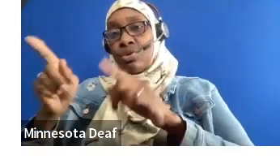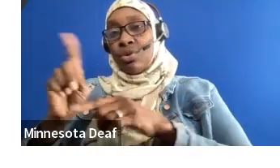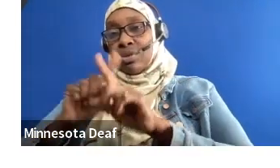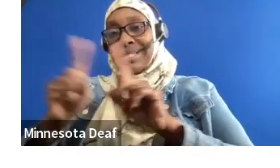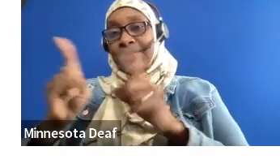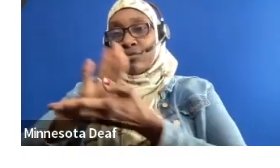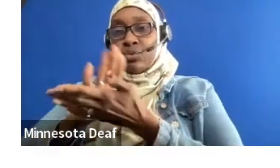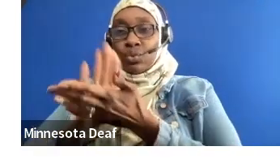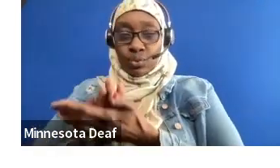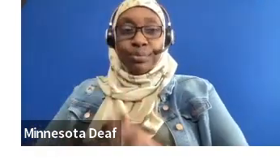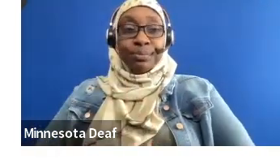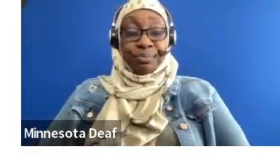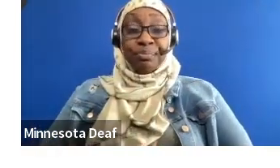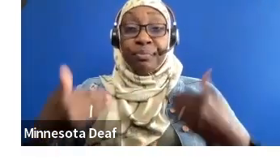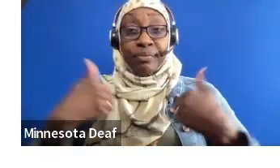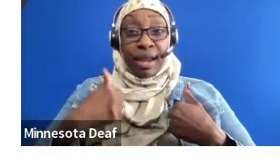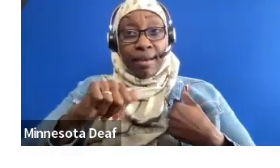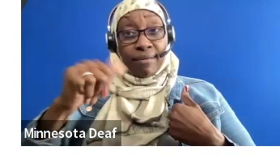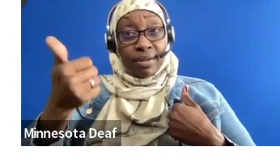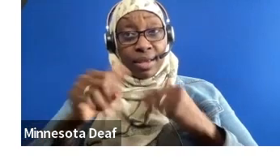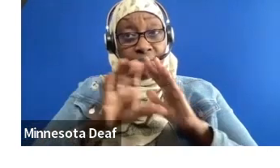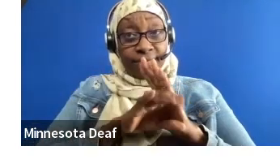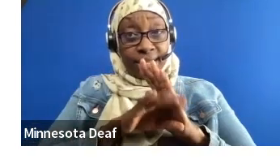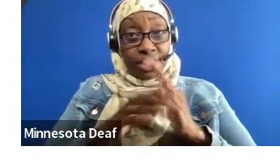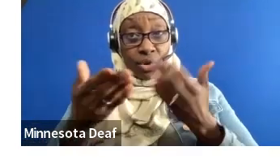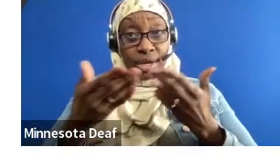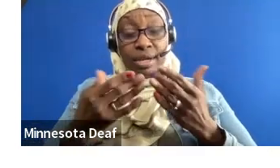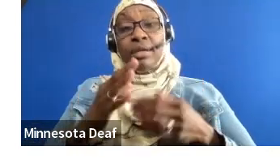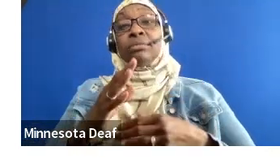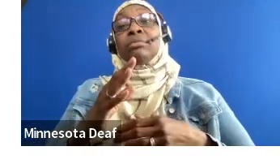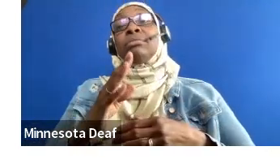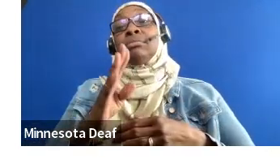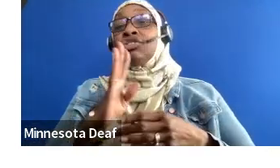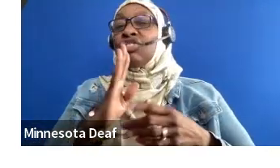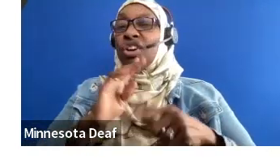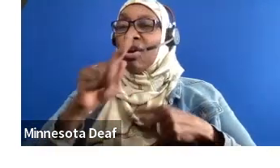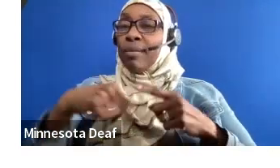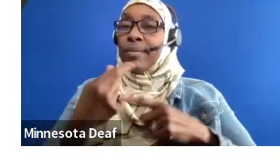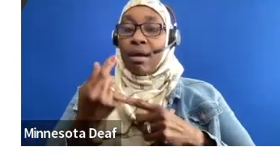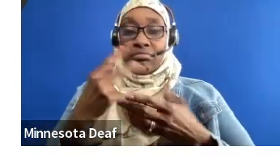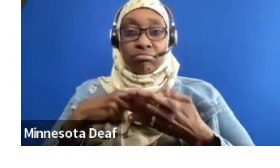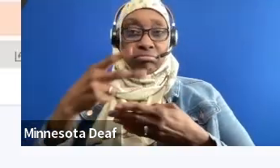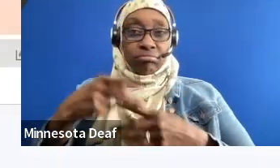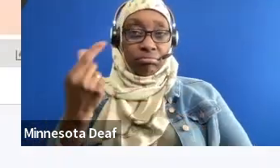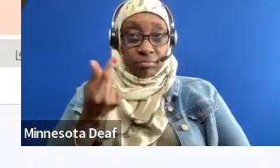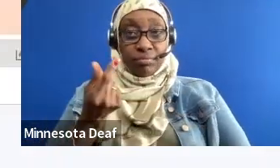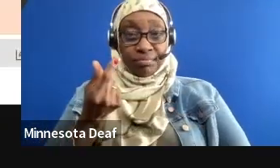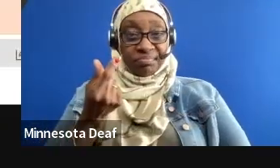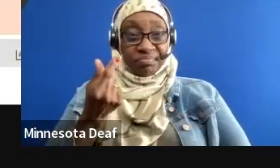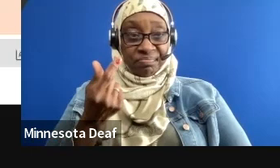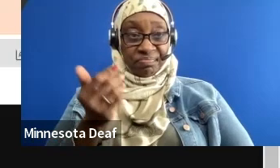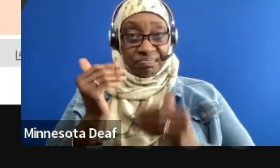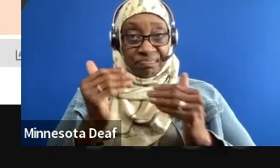And I have another video here that will tell a little bit more about this program, and we're going to play that right now.